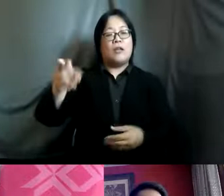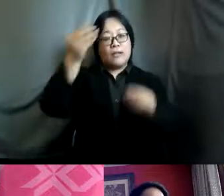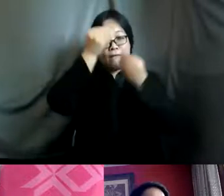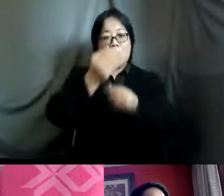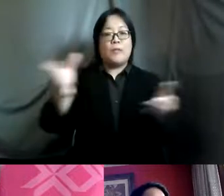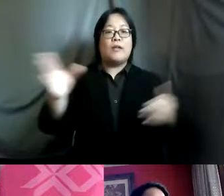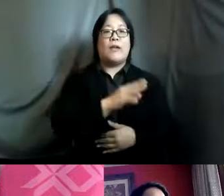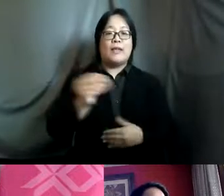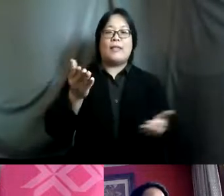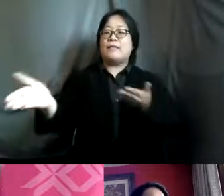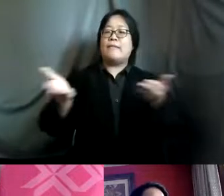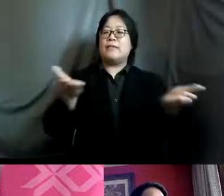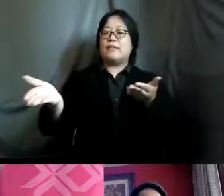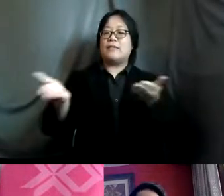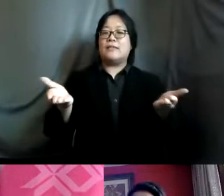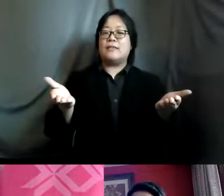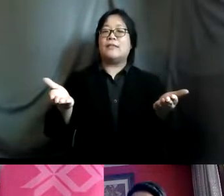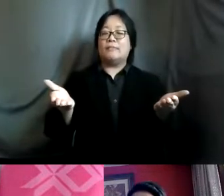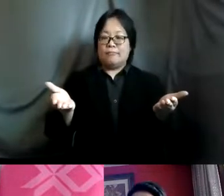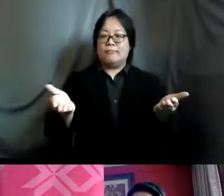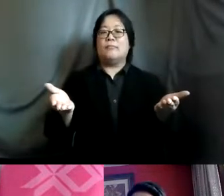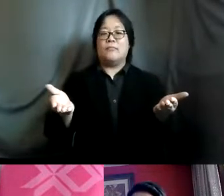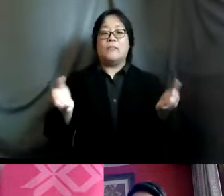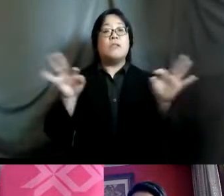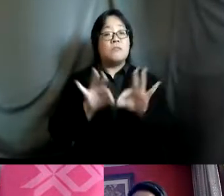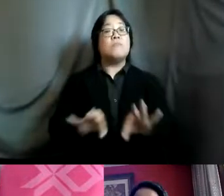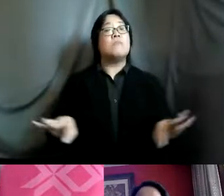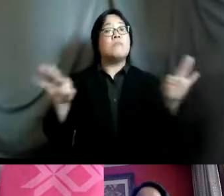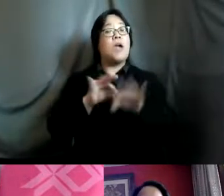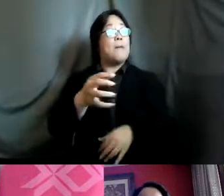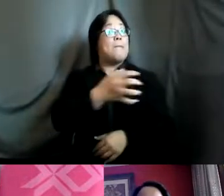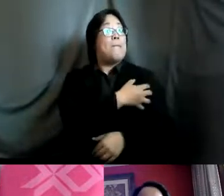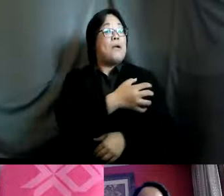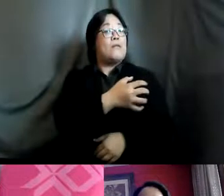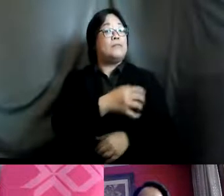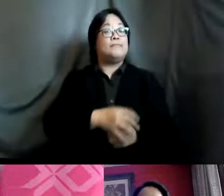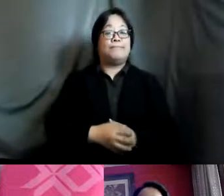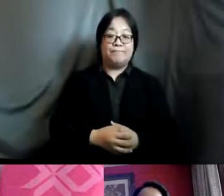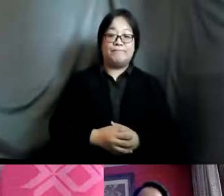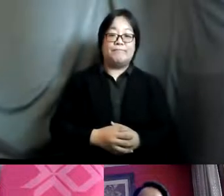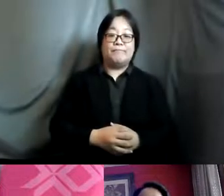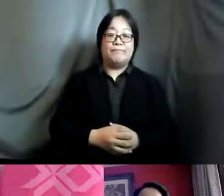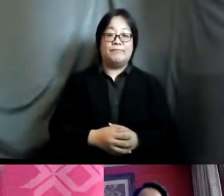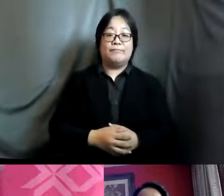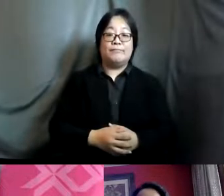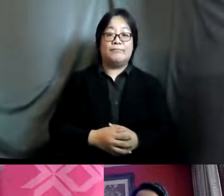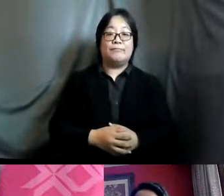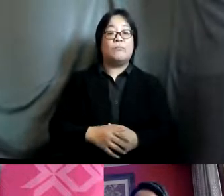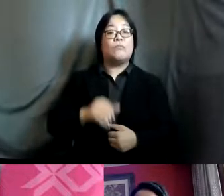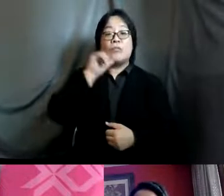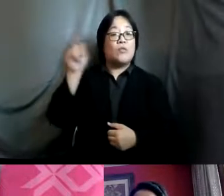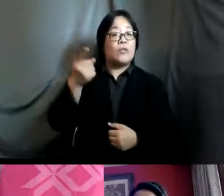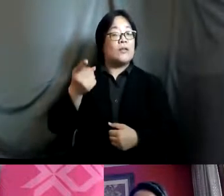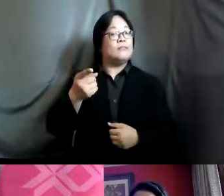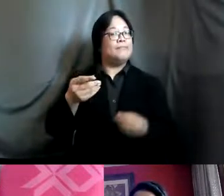services is more likely to be empowered in other ways too she gains not only in terms of autonomy